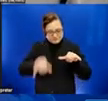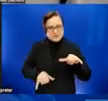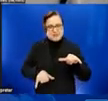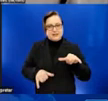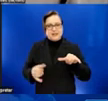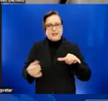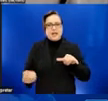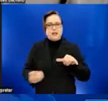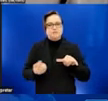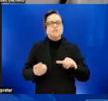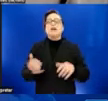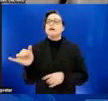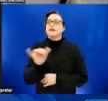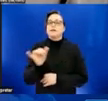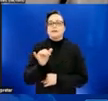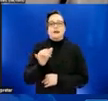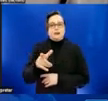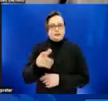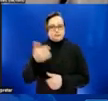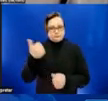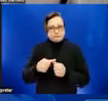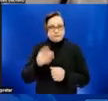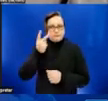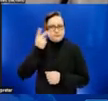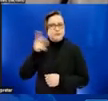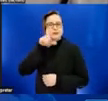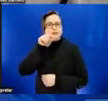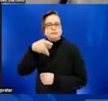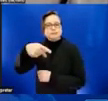adult chickenpox, bell's palsy, palsy, or shingles later in life?